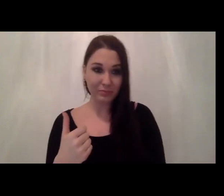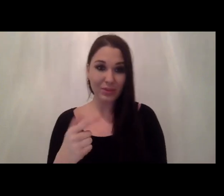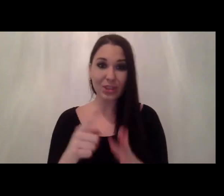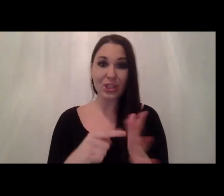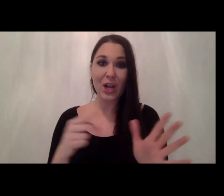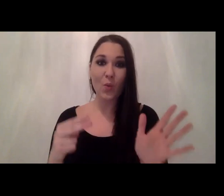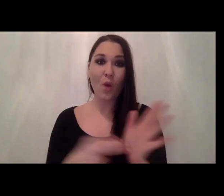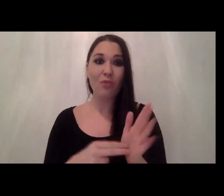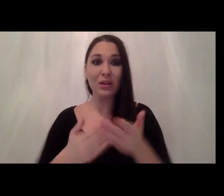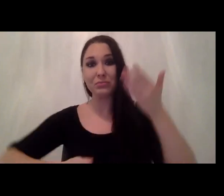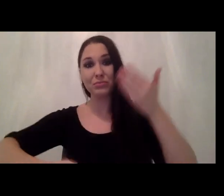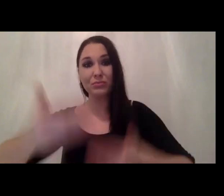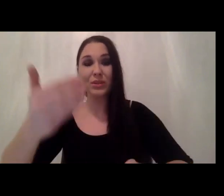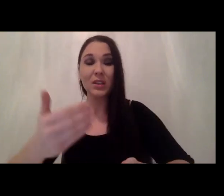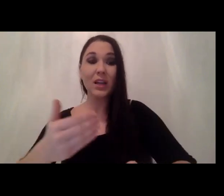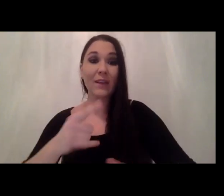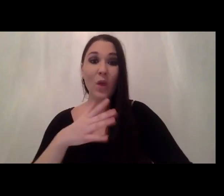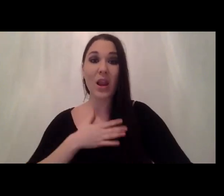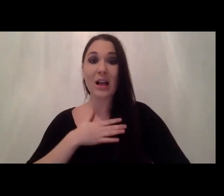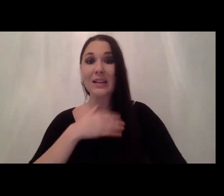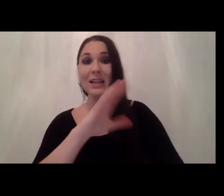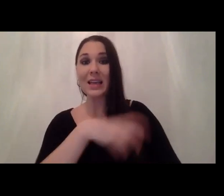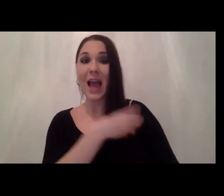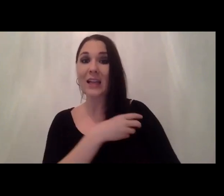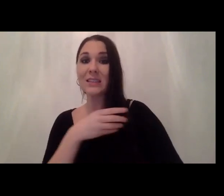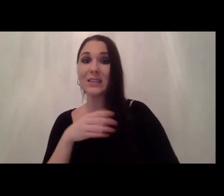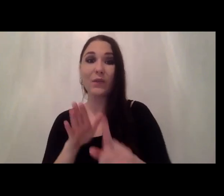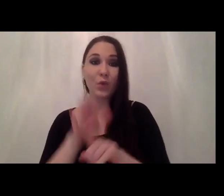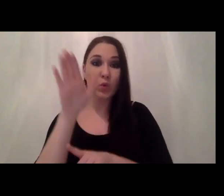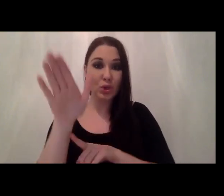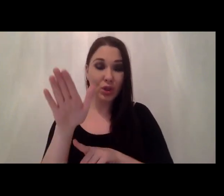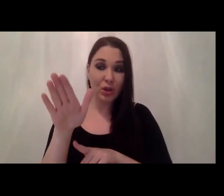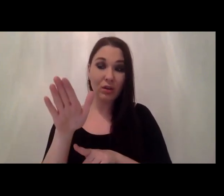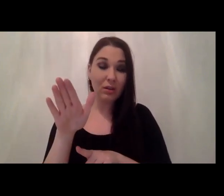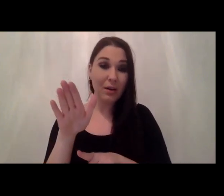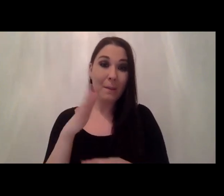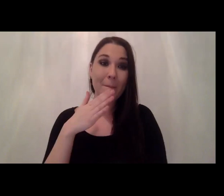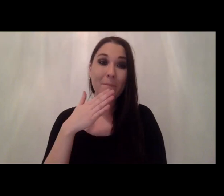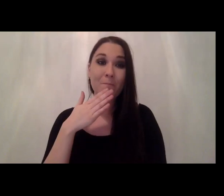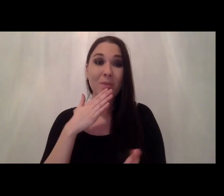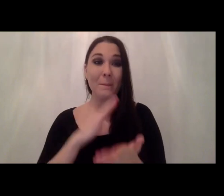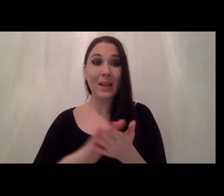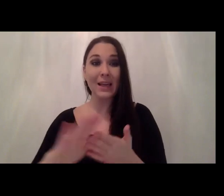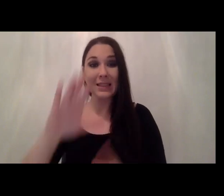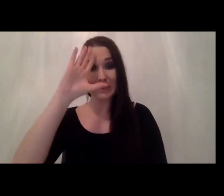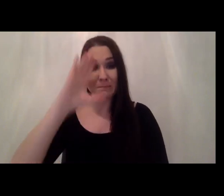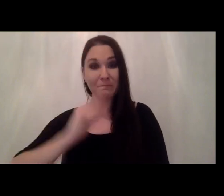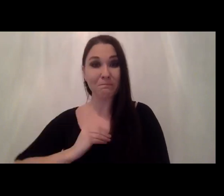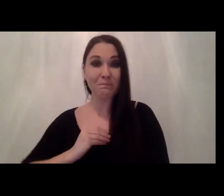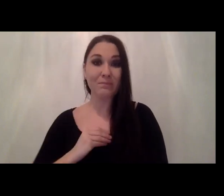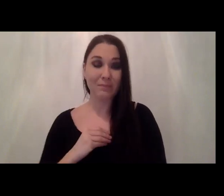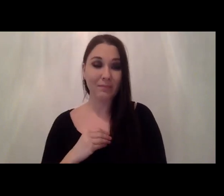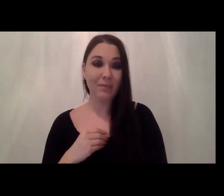being a guest or would also like to recommend any guests in the future feel free to drop me a message. Now